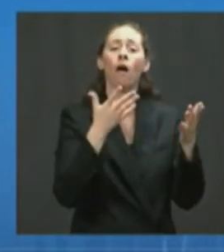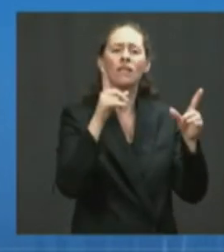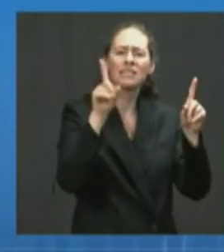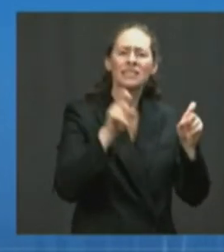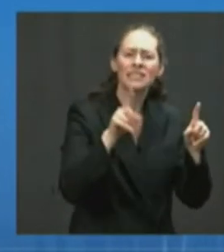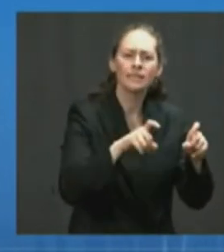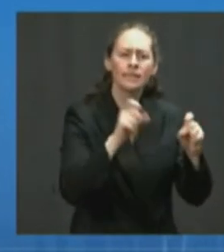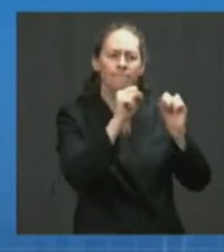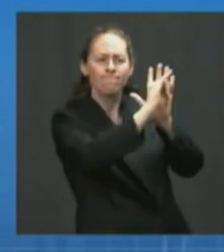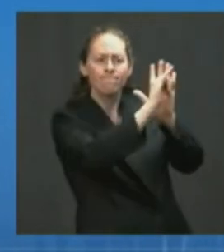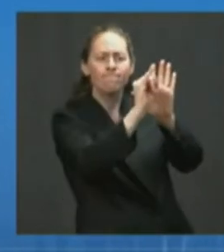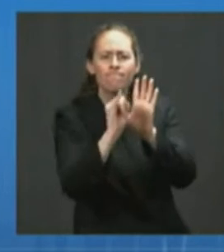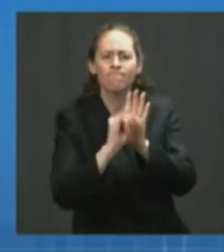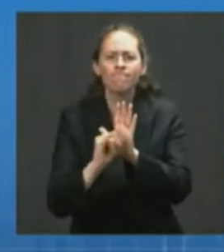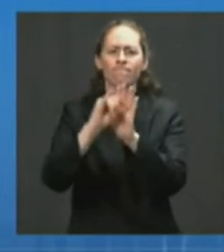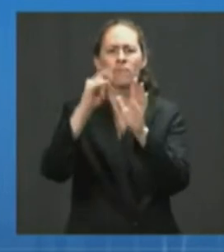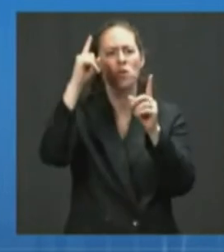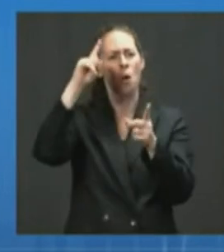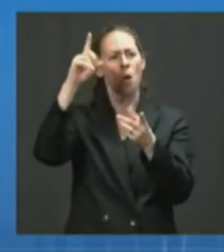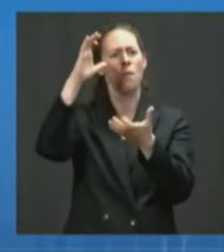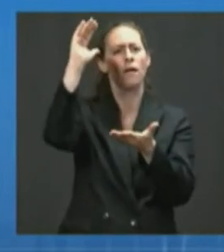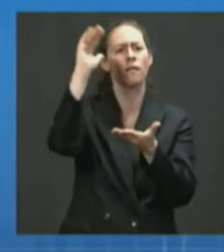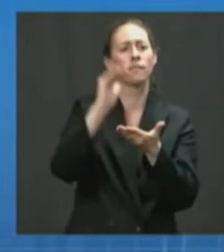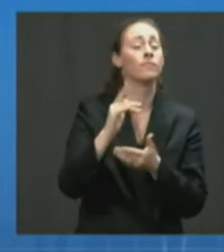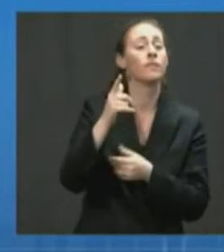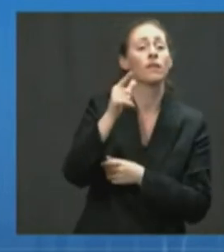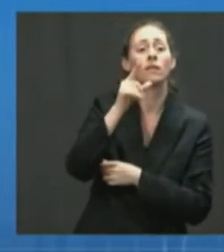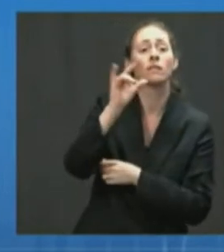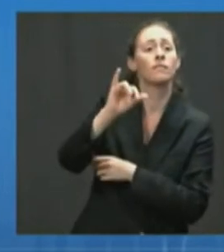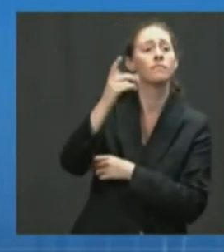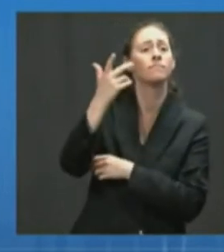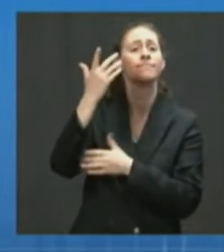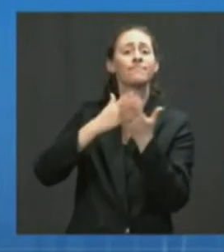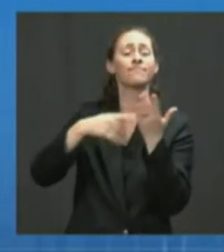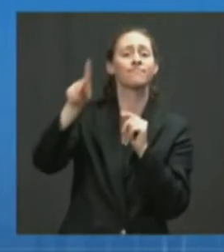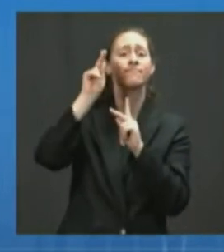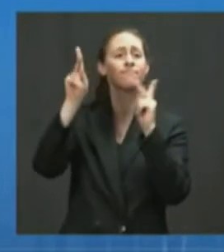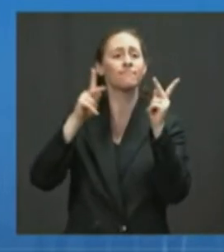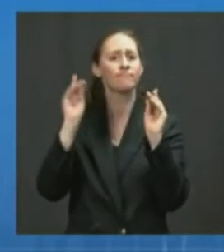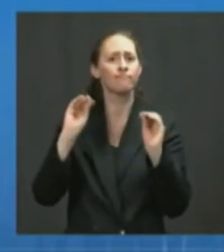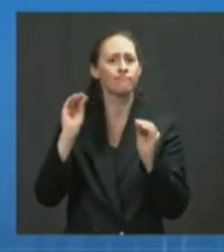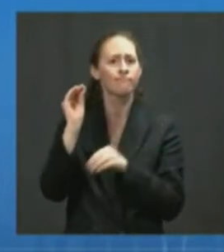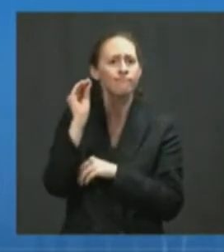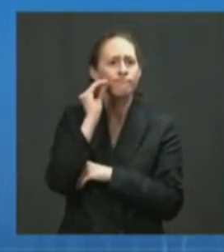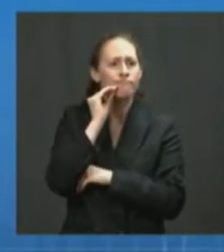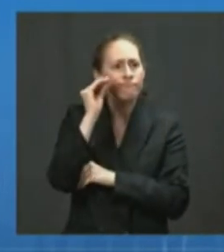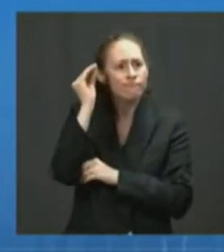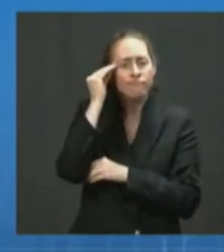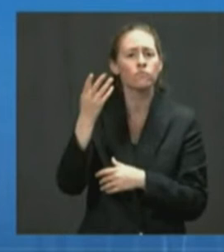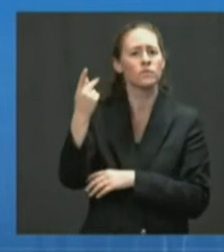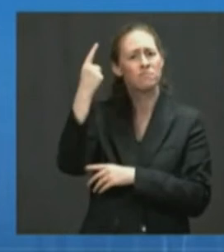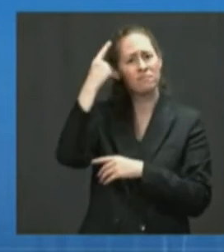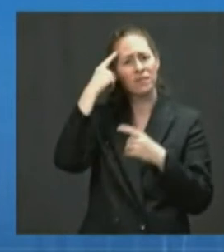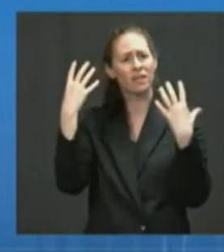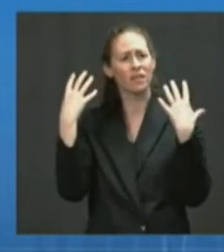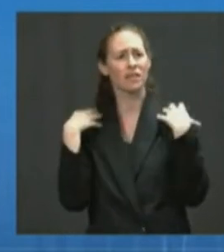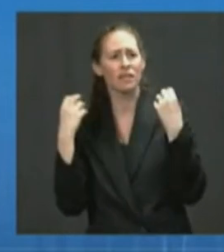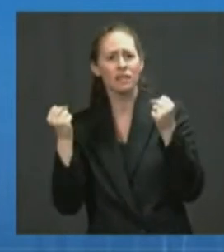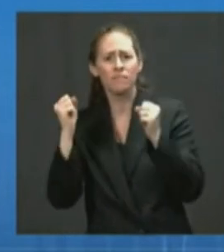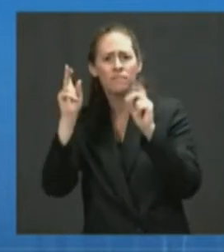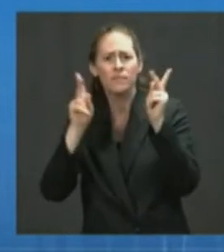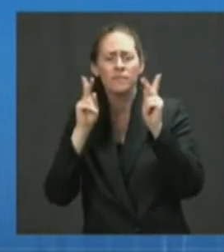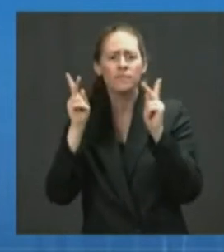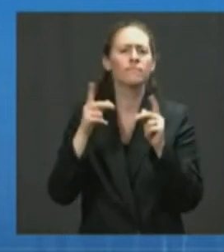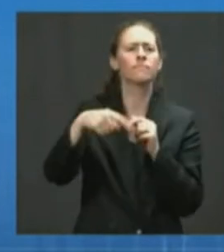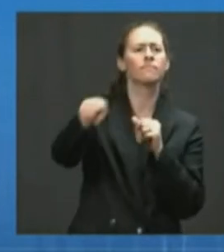settings. including homeless shelters, mental health and substance abuse treatment centers, domestic violence shelters, and